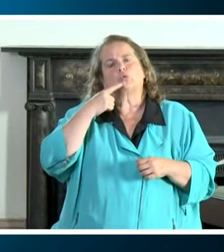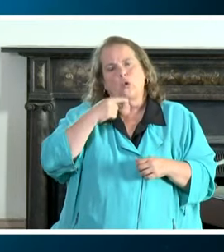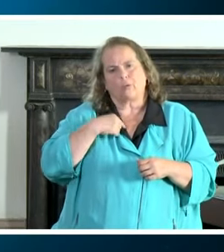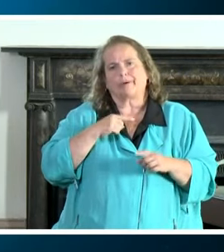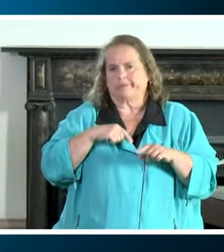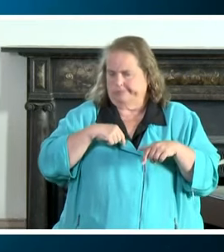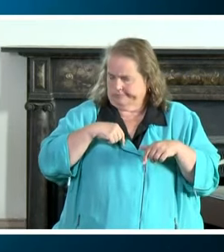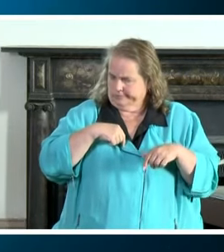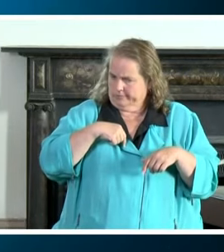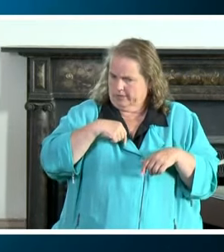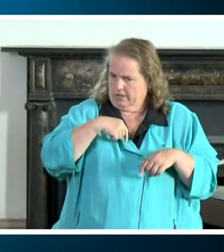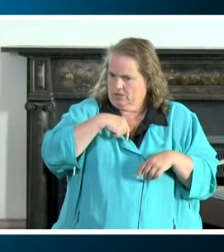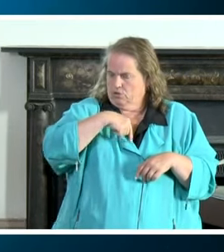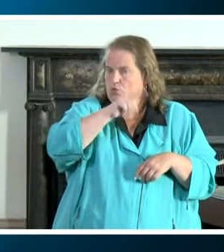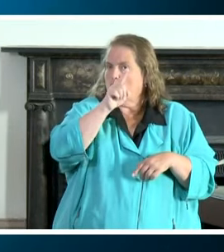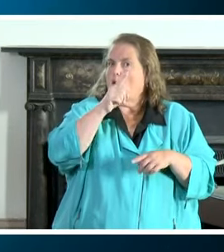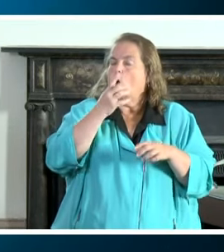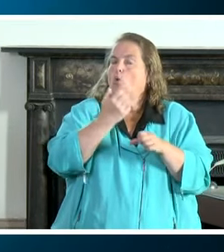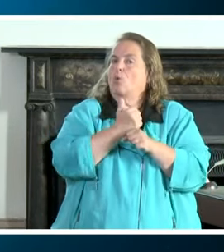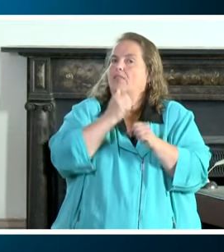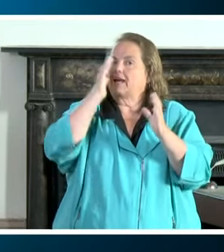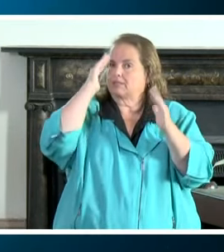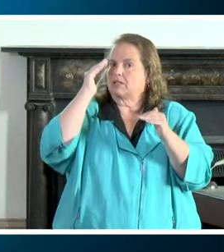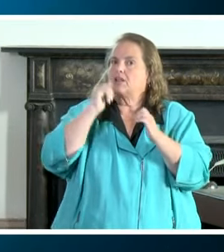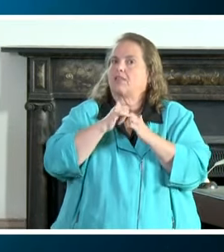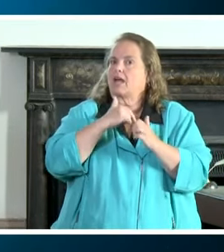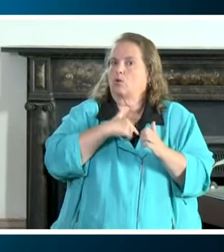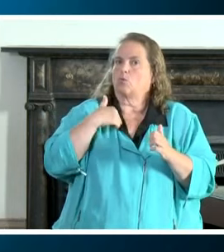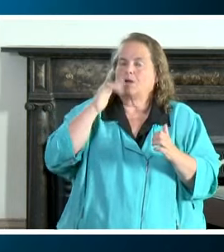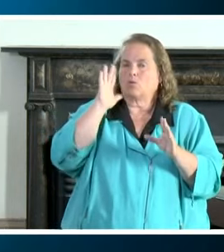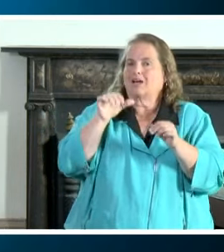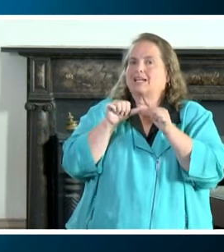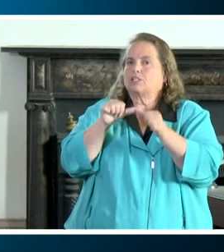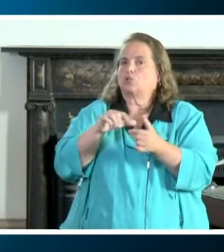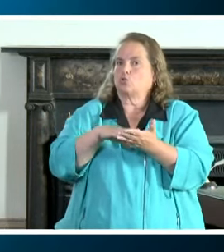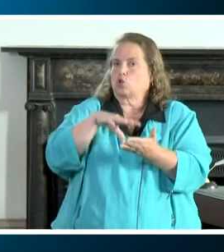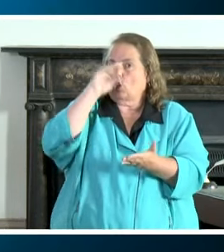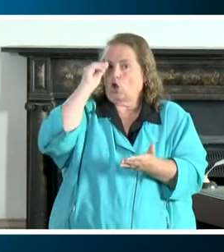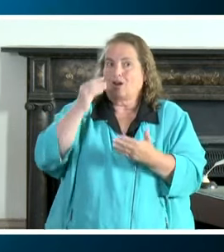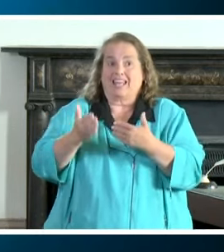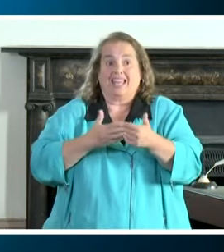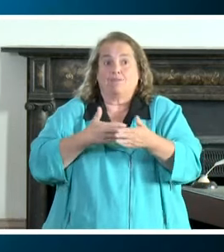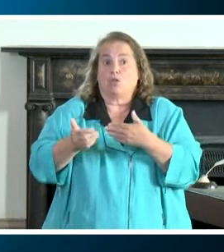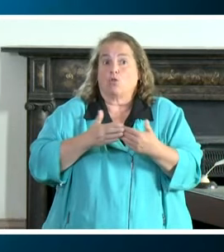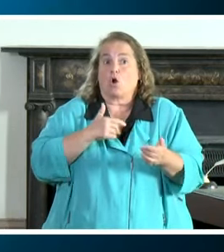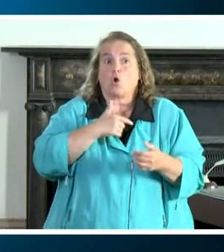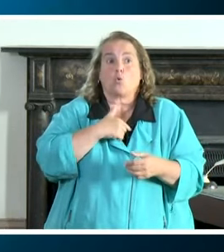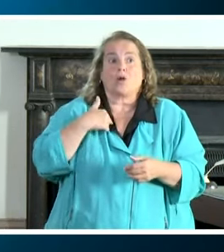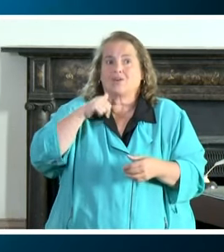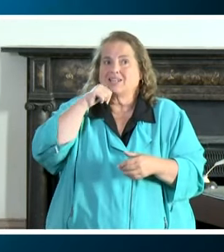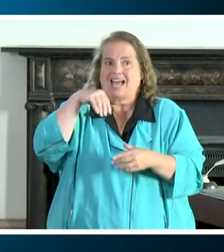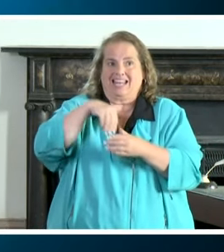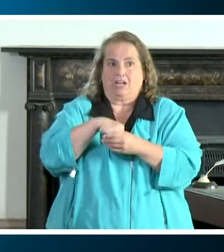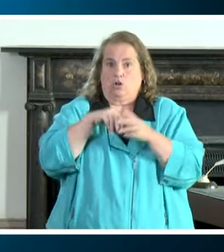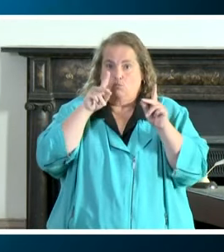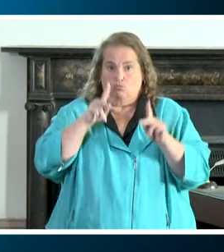and with the expectation that we would continue learning even though we were not going to be in in-person classes and that